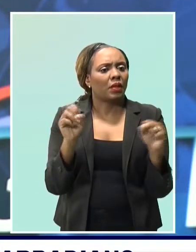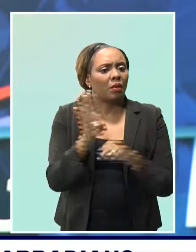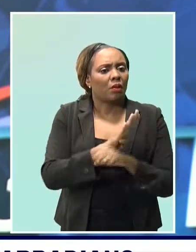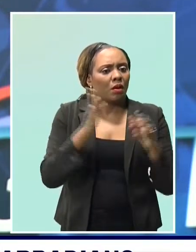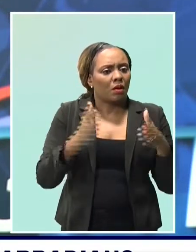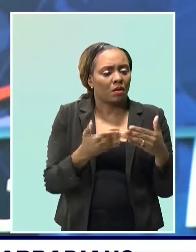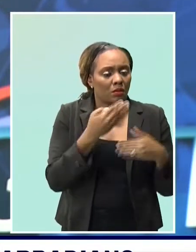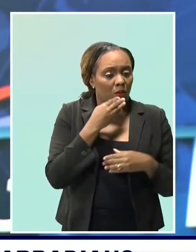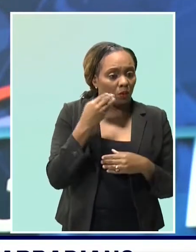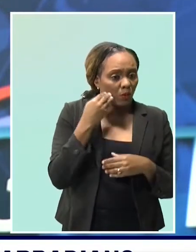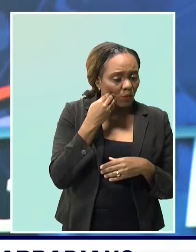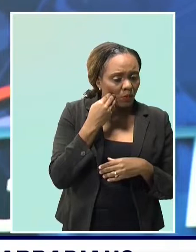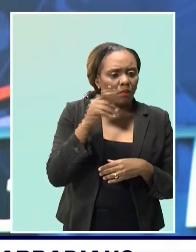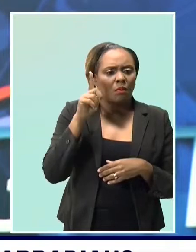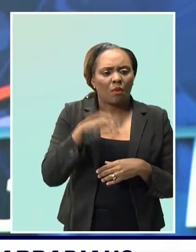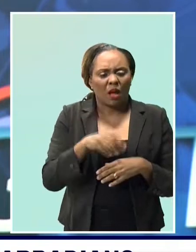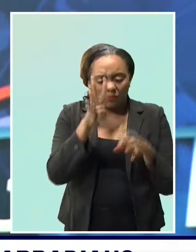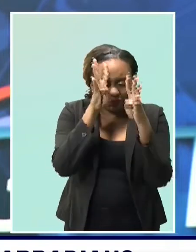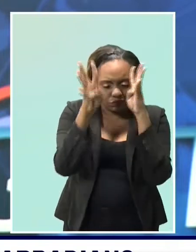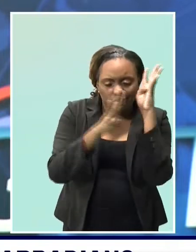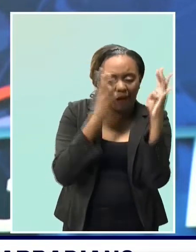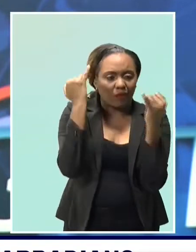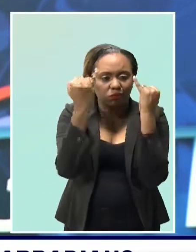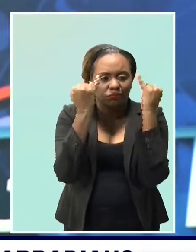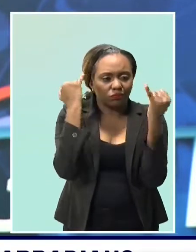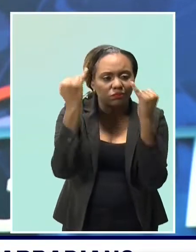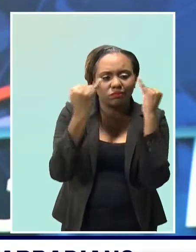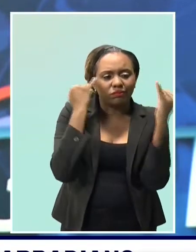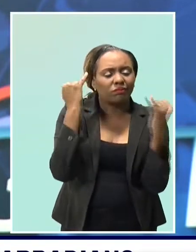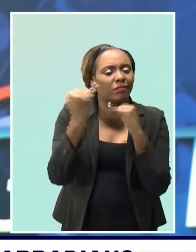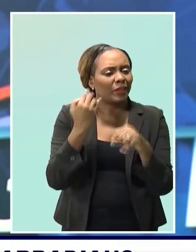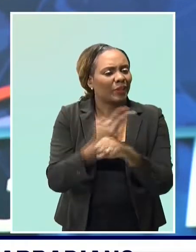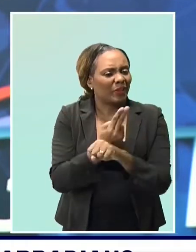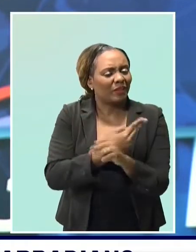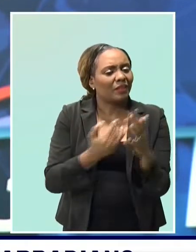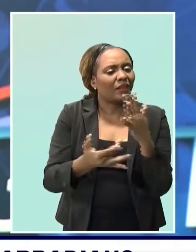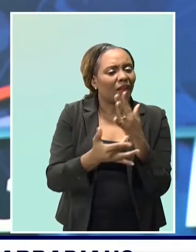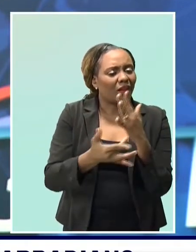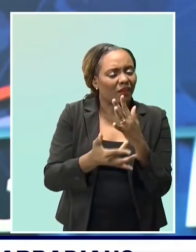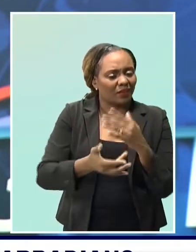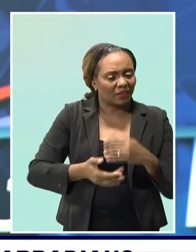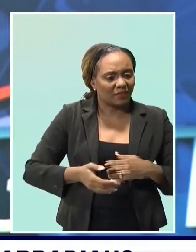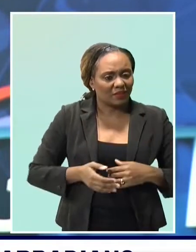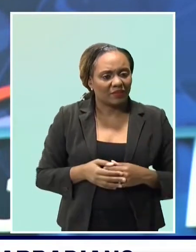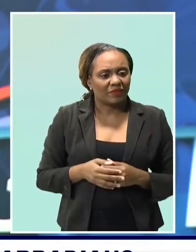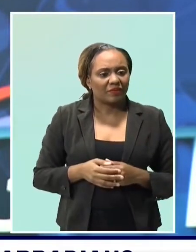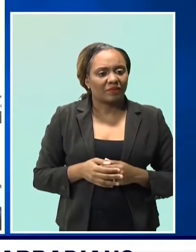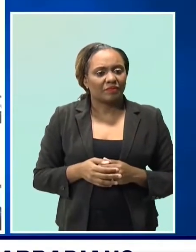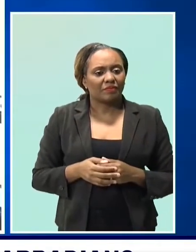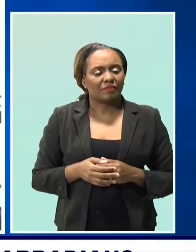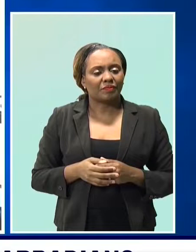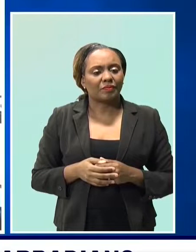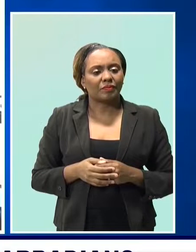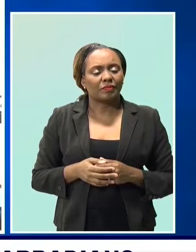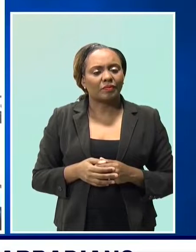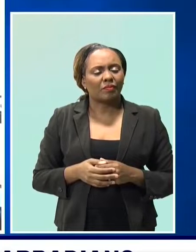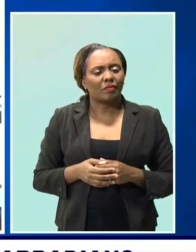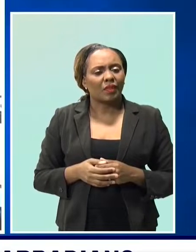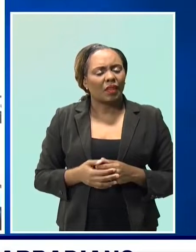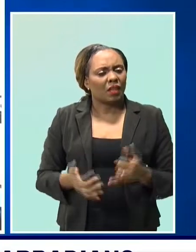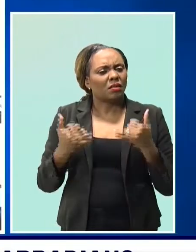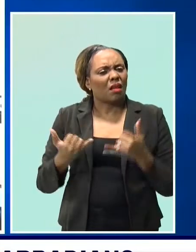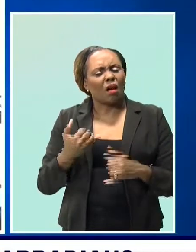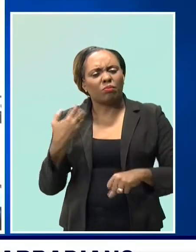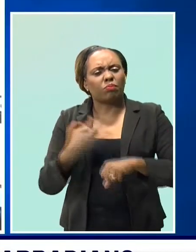time have been challenged to be productive, innovative and creative and use technology. It is in crises like this